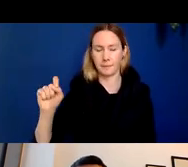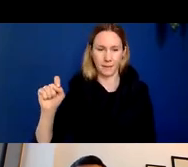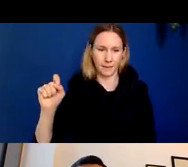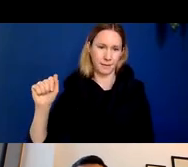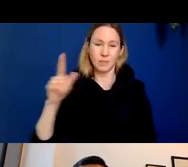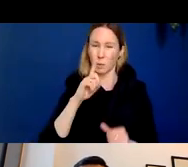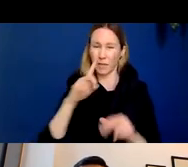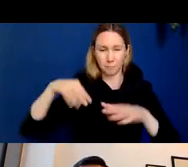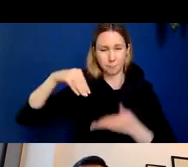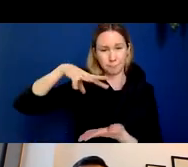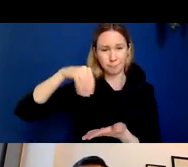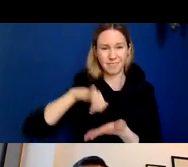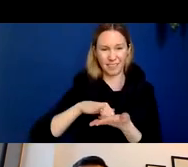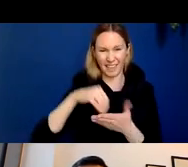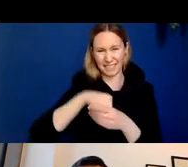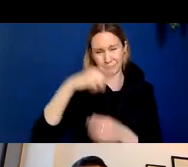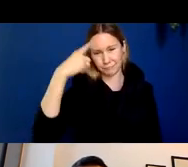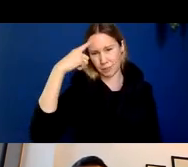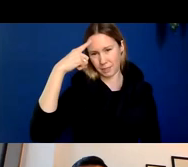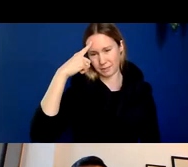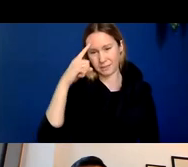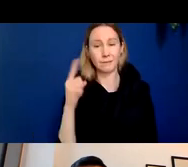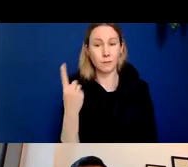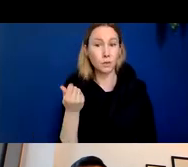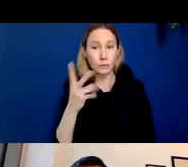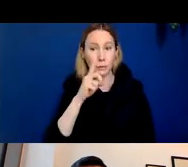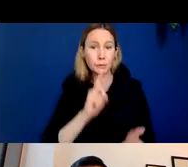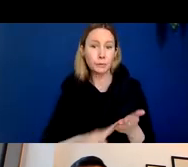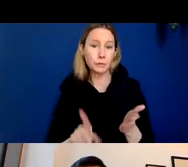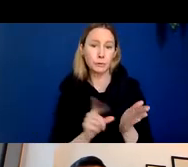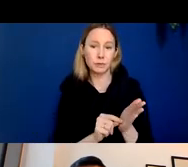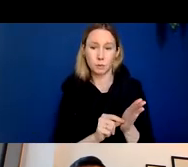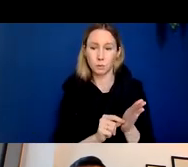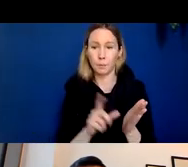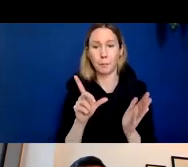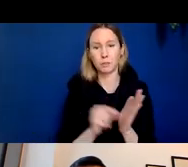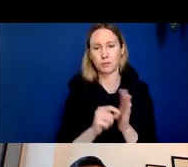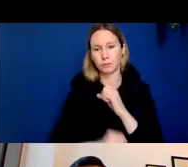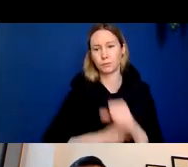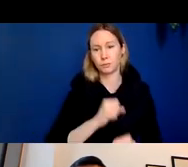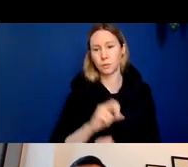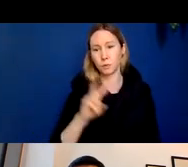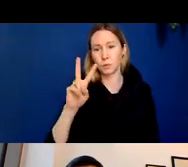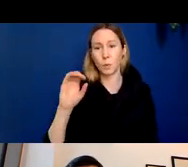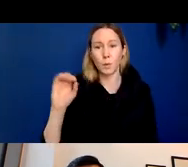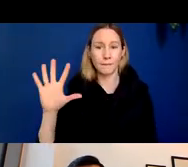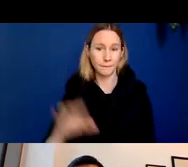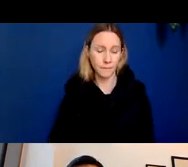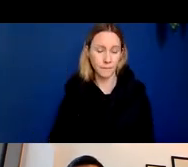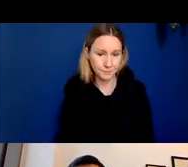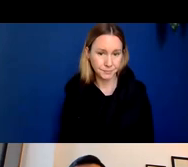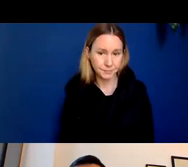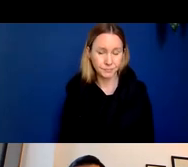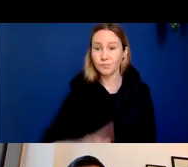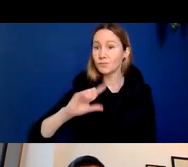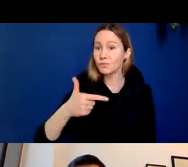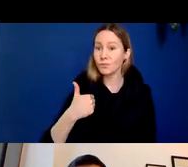directly of amyloid beta in the brain. And the first papers describing amyloid PET were published in 2005. Subsequently, there've